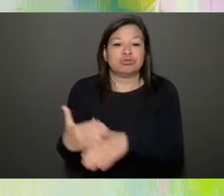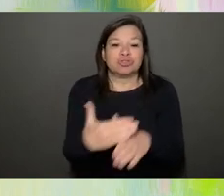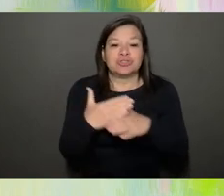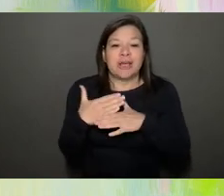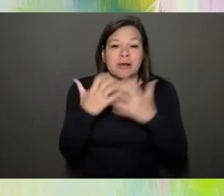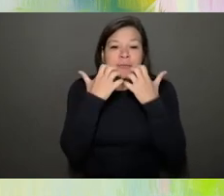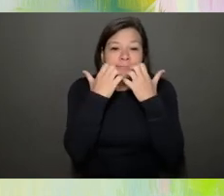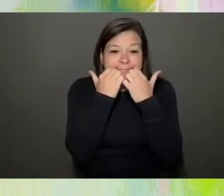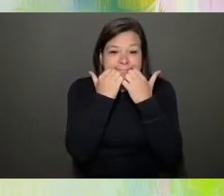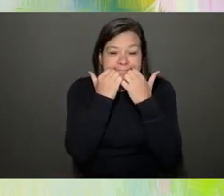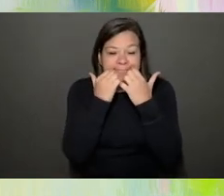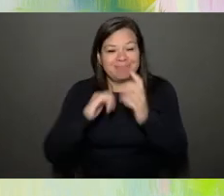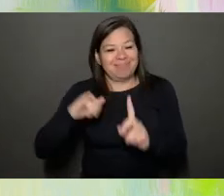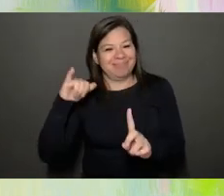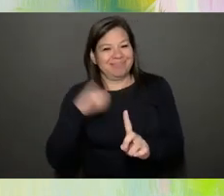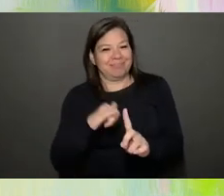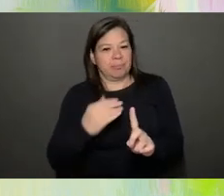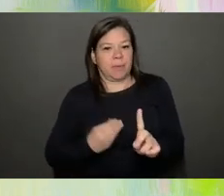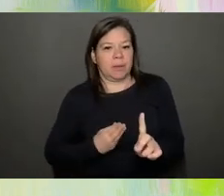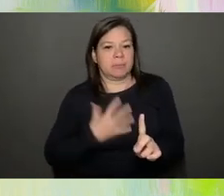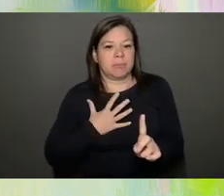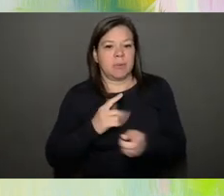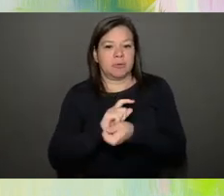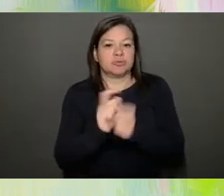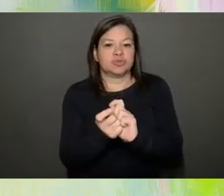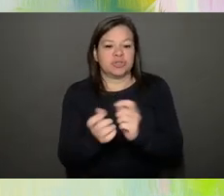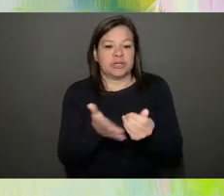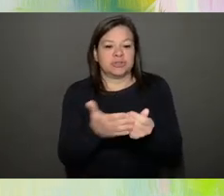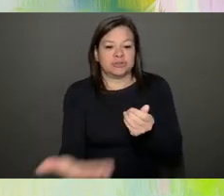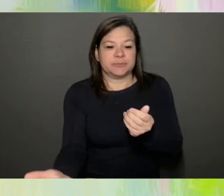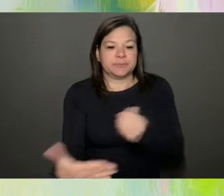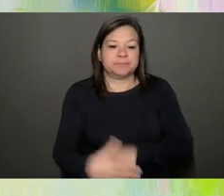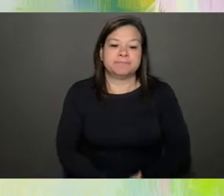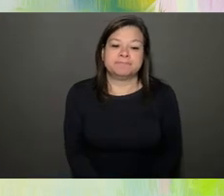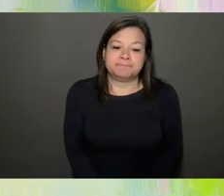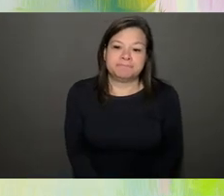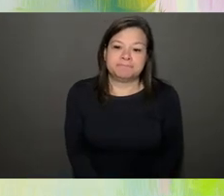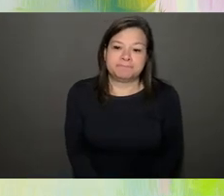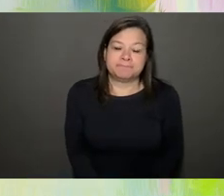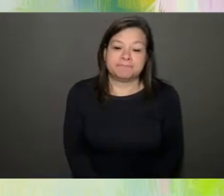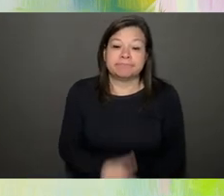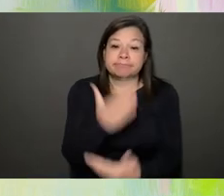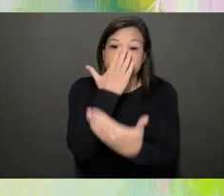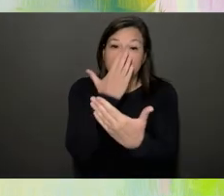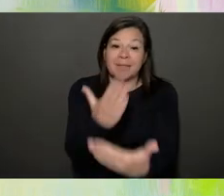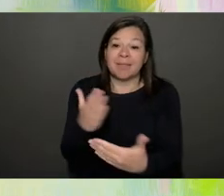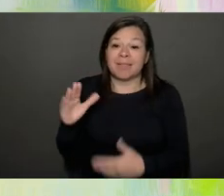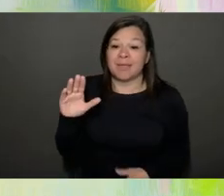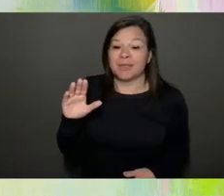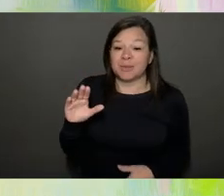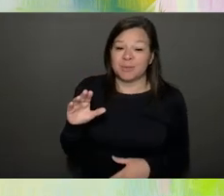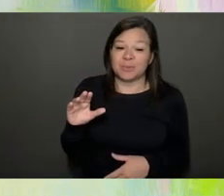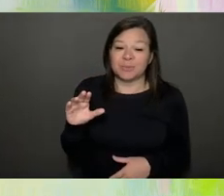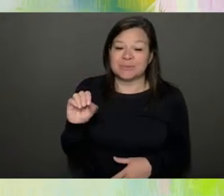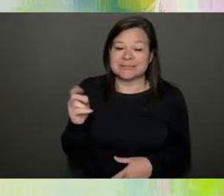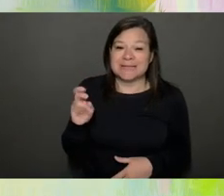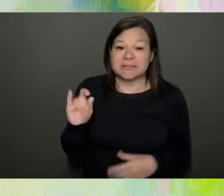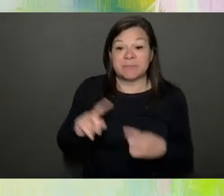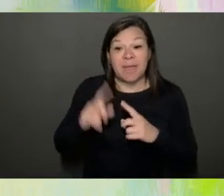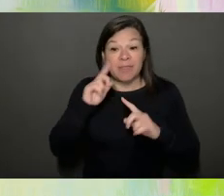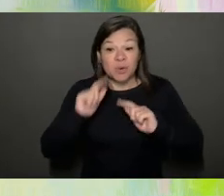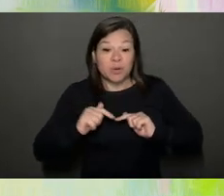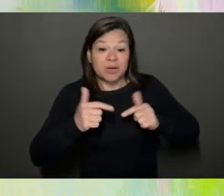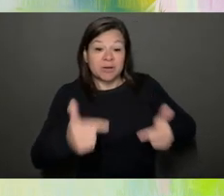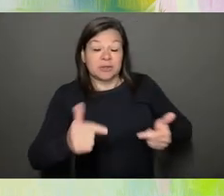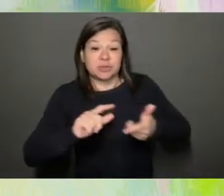what really inspires change moving forward. Thank you, Melanie. I think we're going to pass it to Tracy, right?